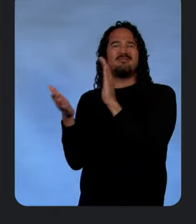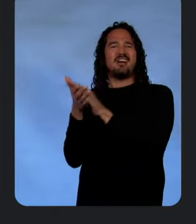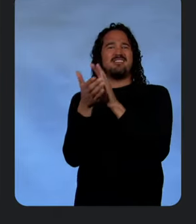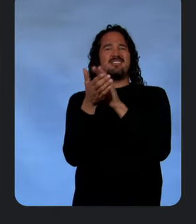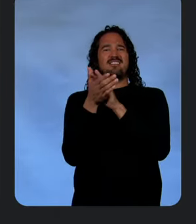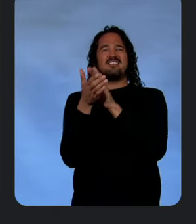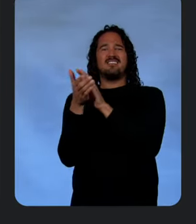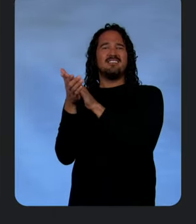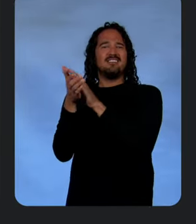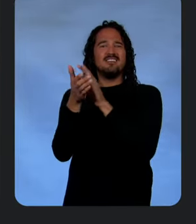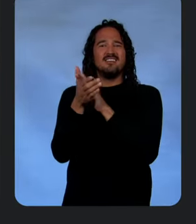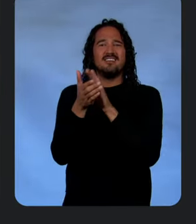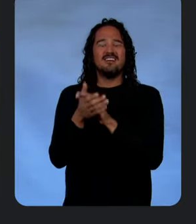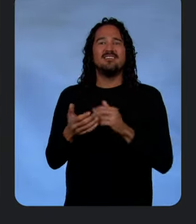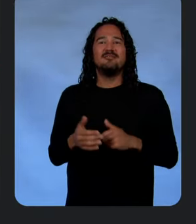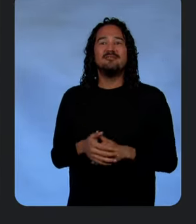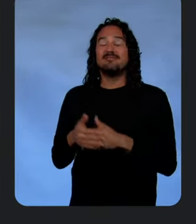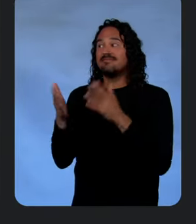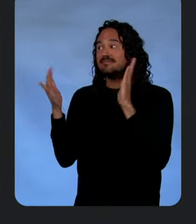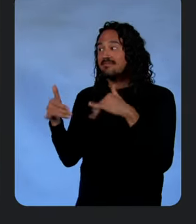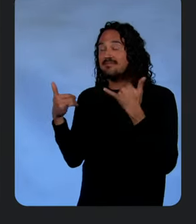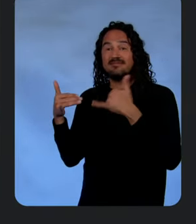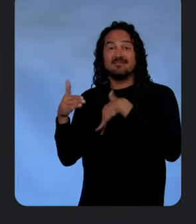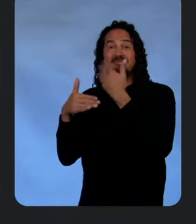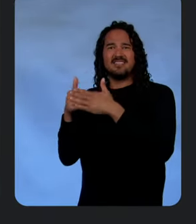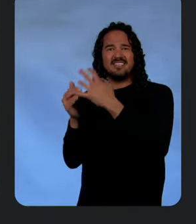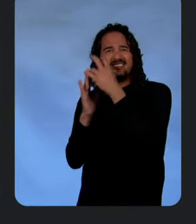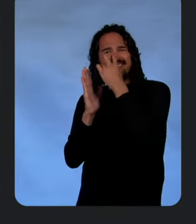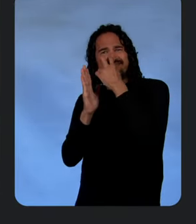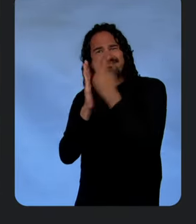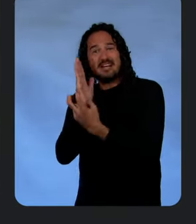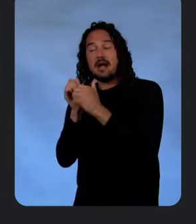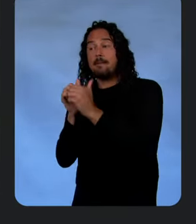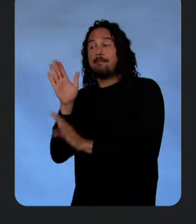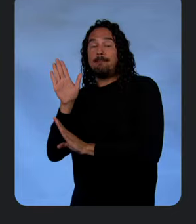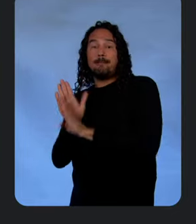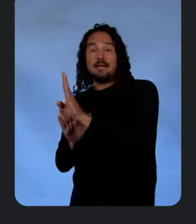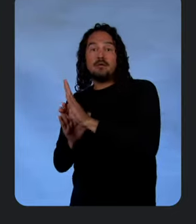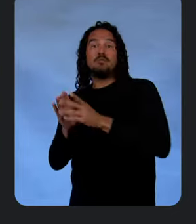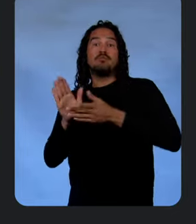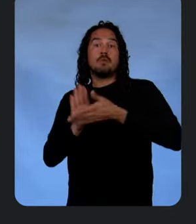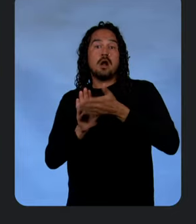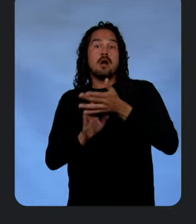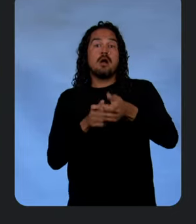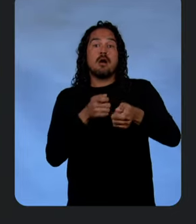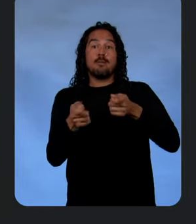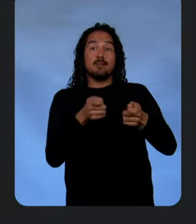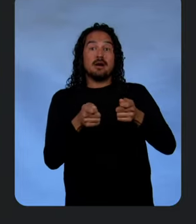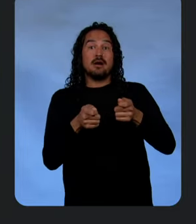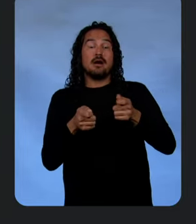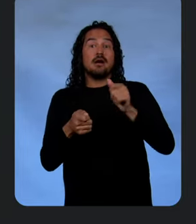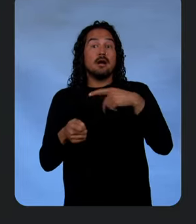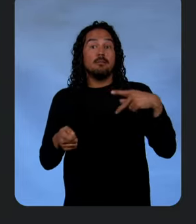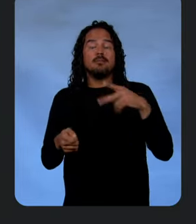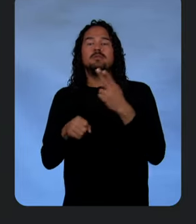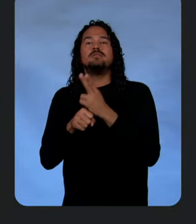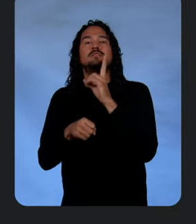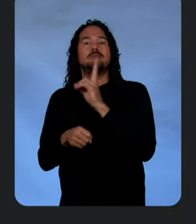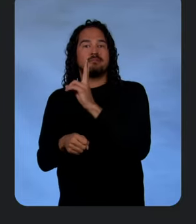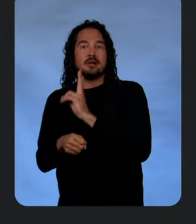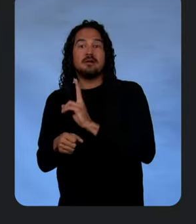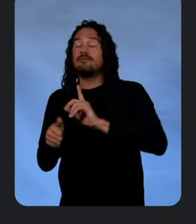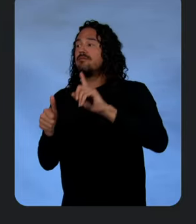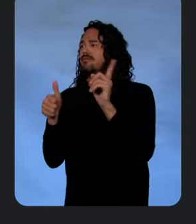Now we're going to dive deep into how to build, run, and operate with Gemini. The first stop on our journey is how to go from a great